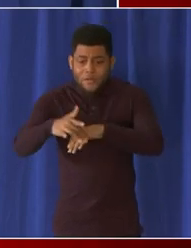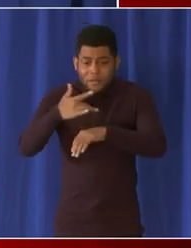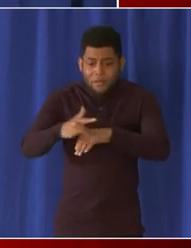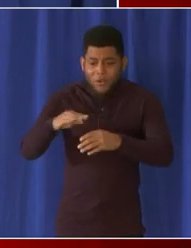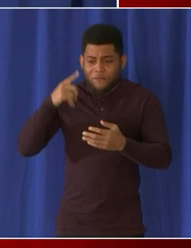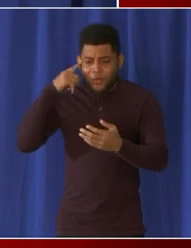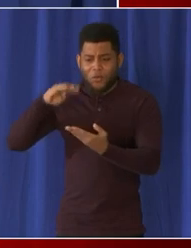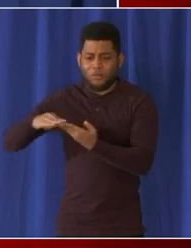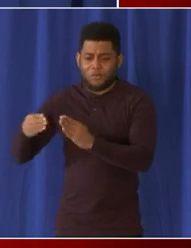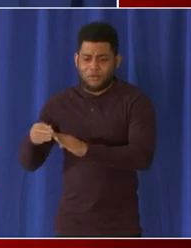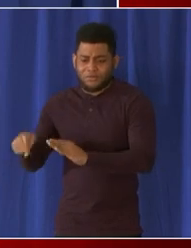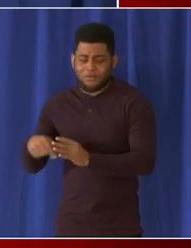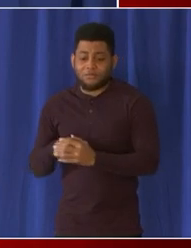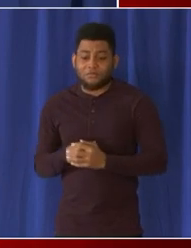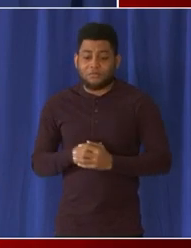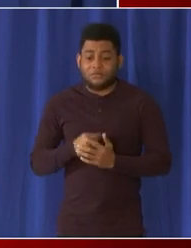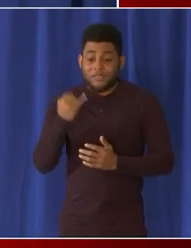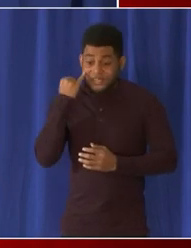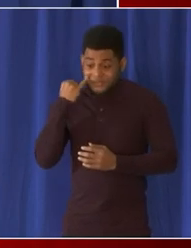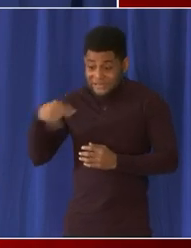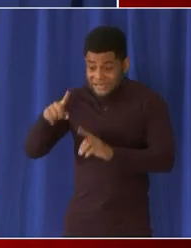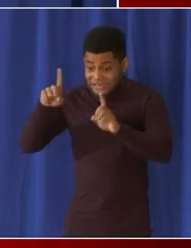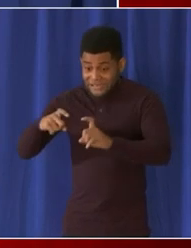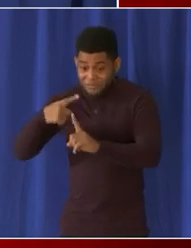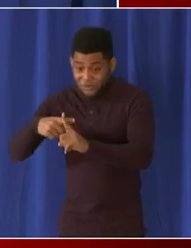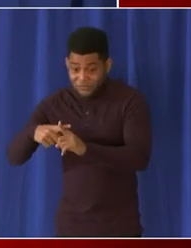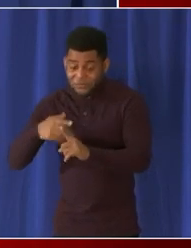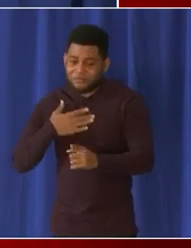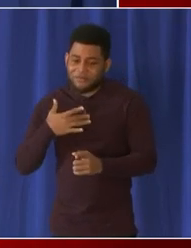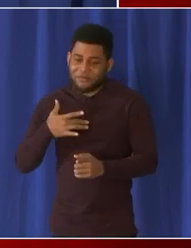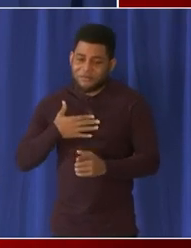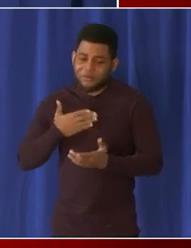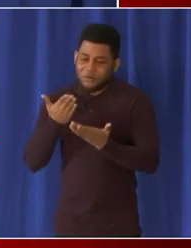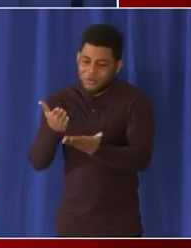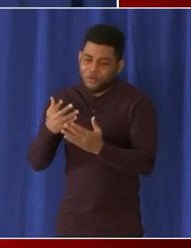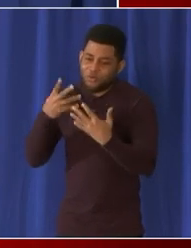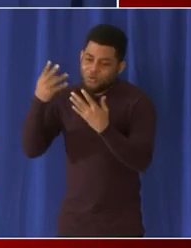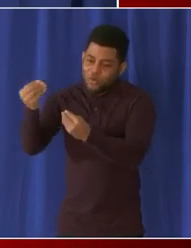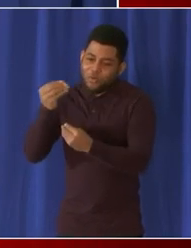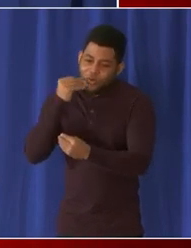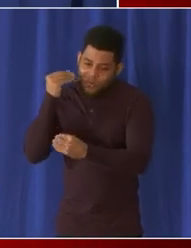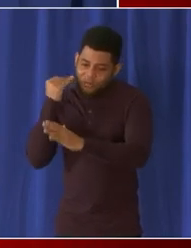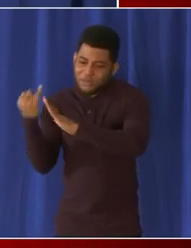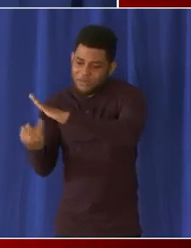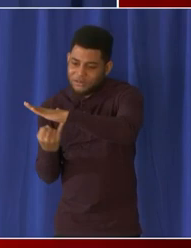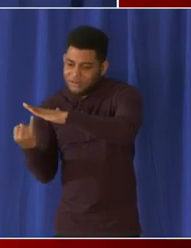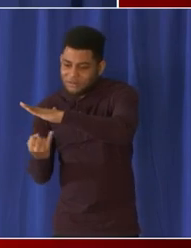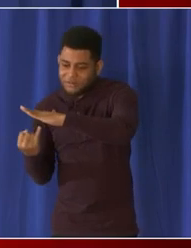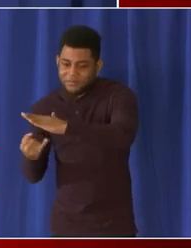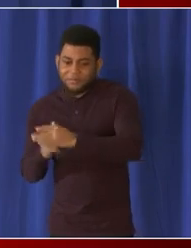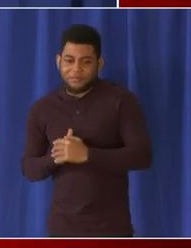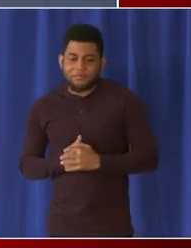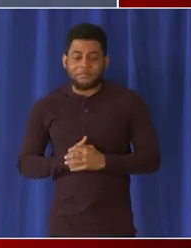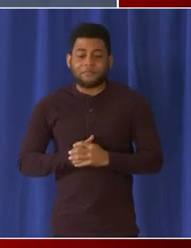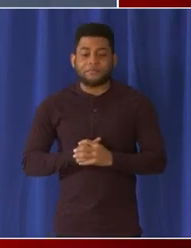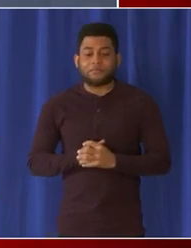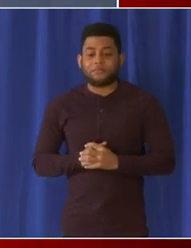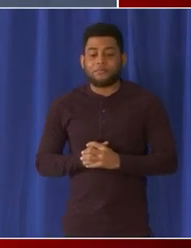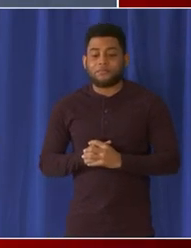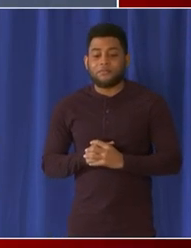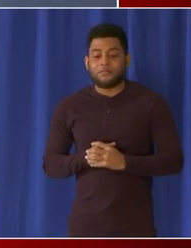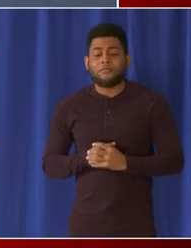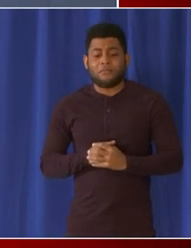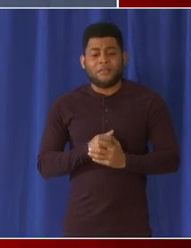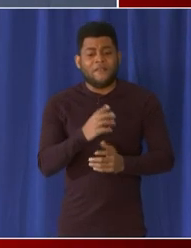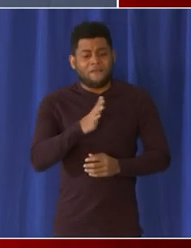as positive uh and go home and no further question mark if could follow up on that uh patrick so